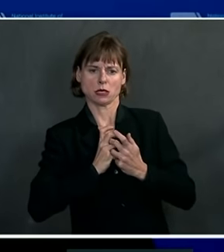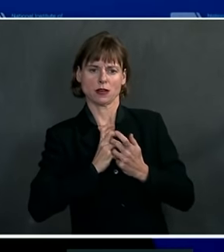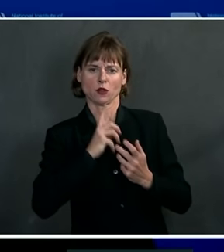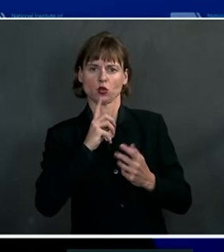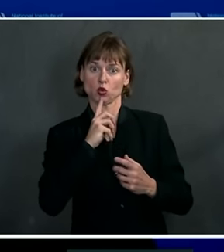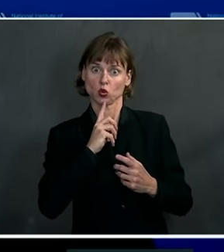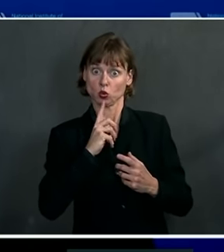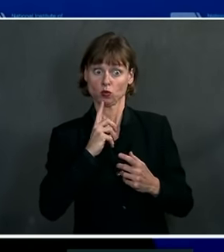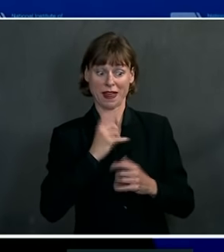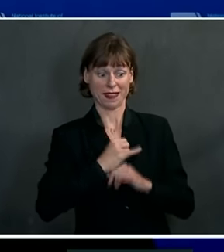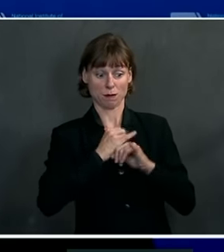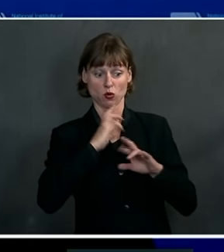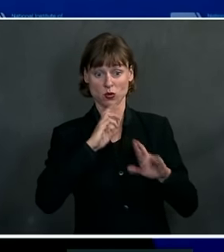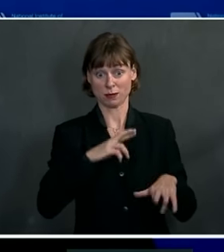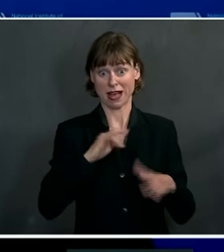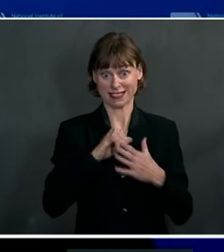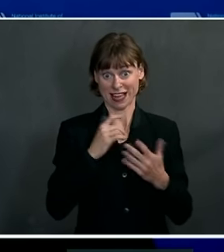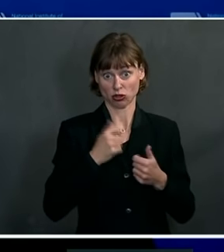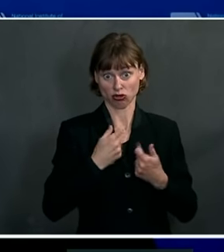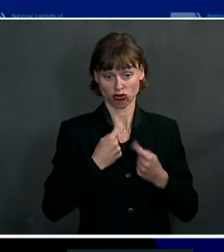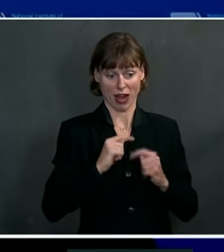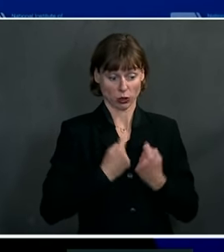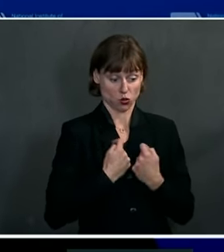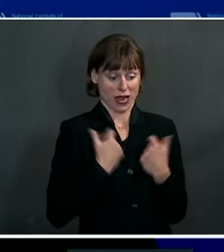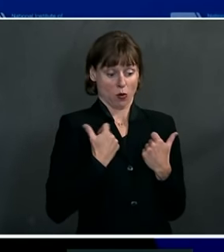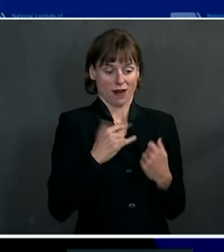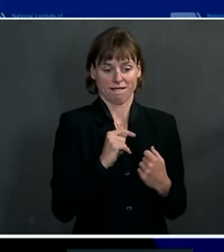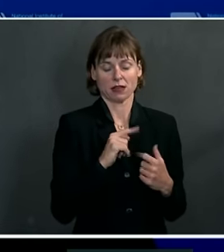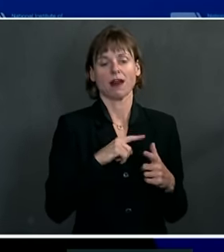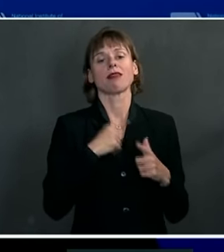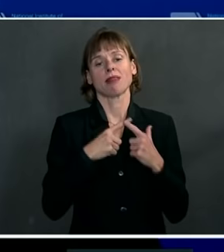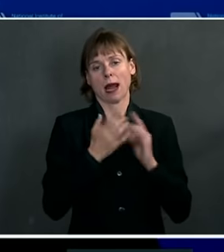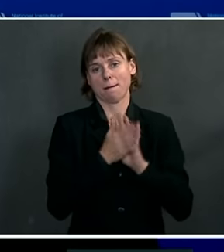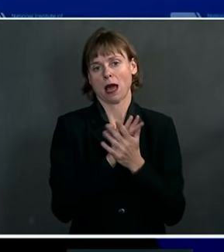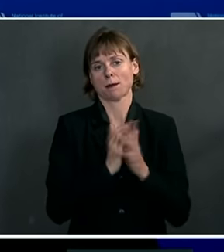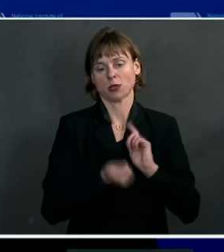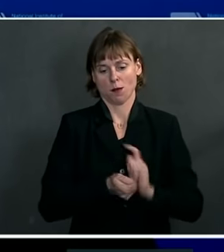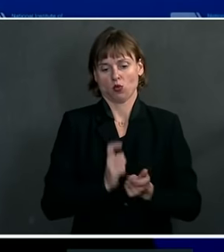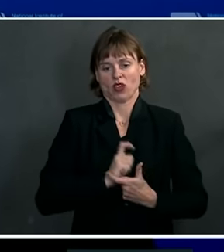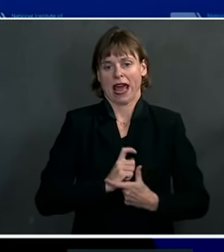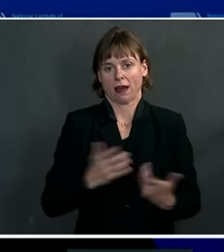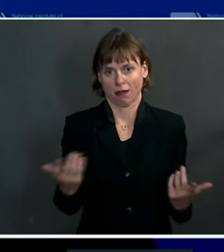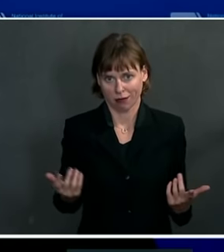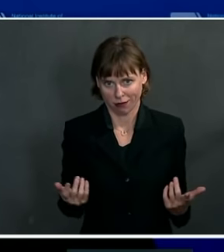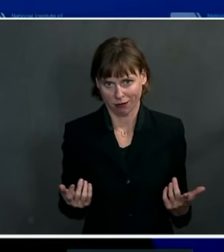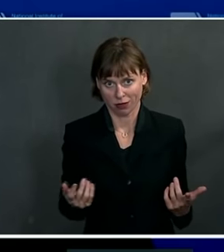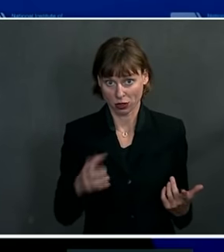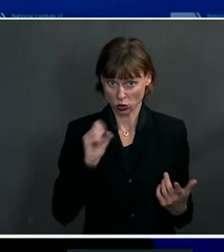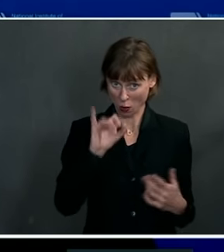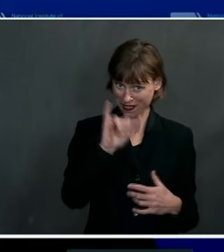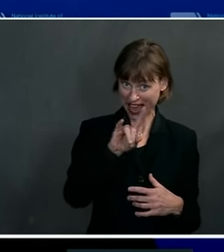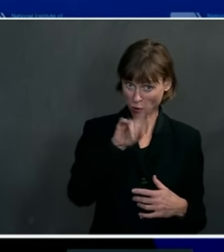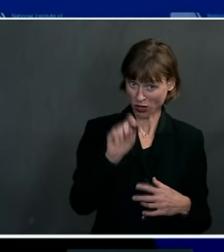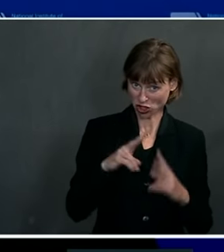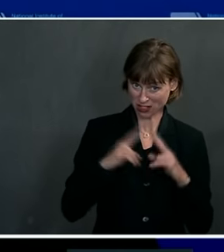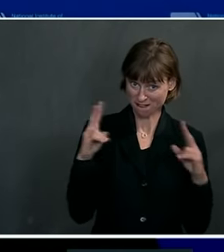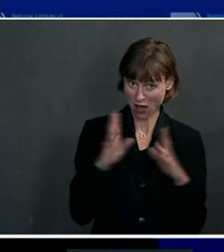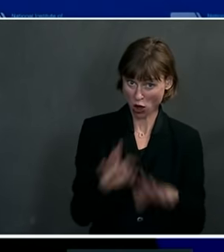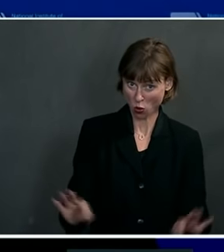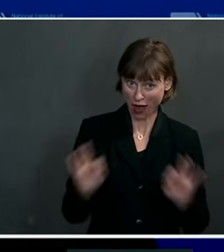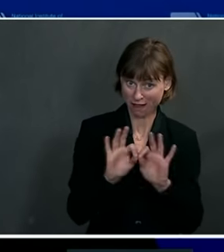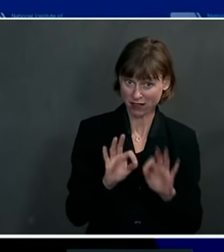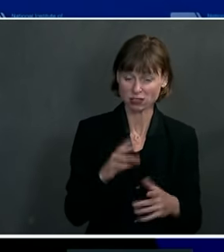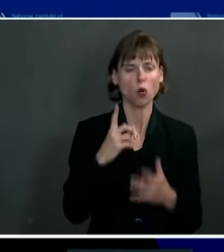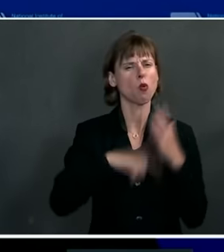response, that's trying to get rid of it. And that's where you get mutations. So if the question you were asking, which is very relevant, is that what do we